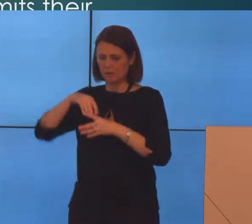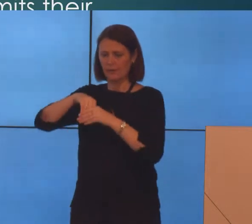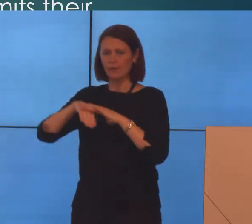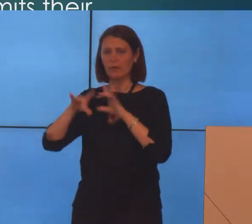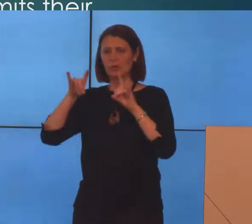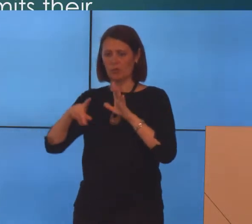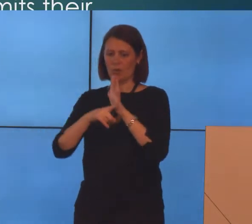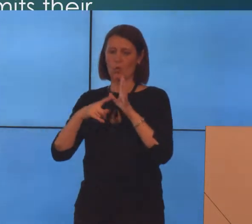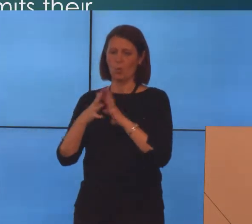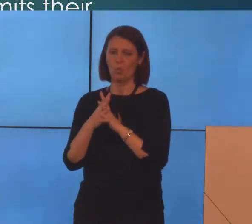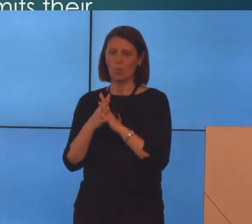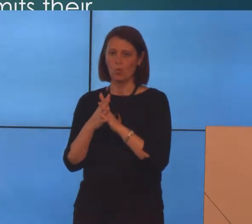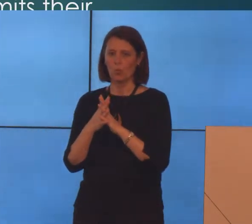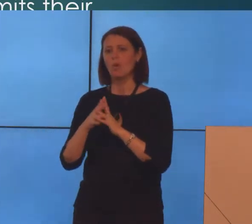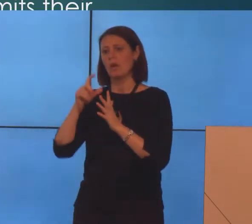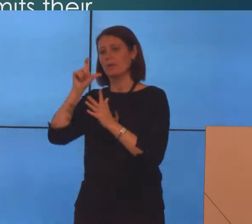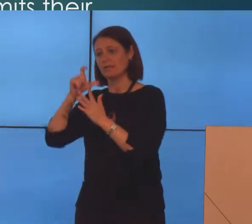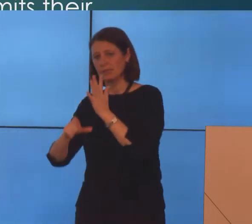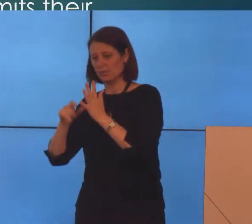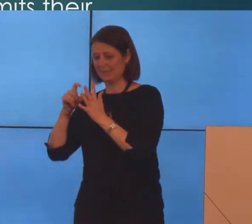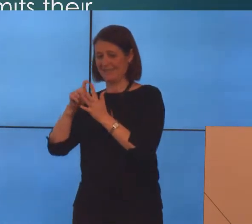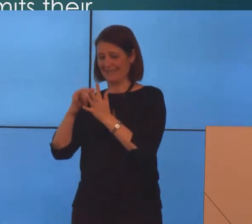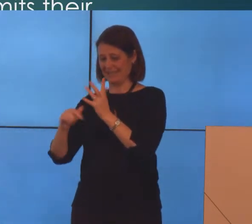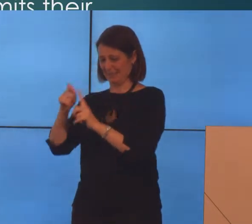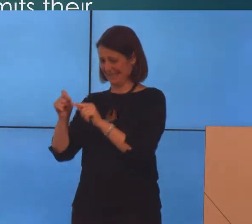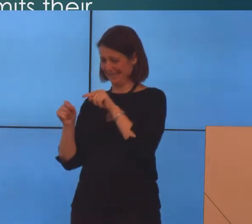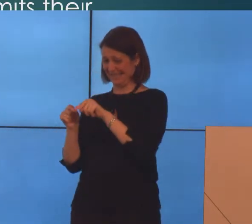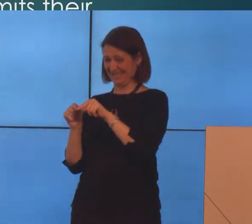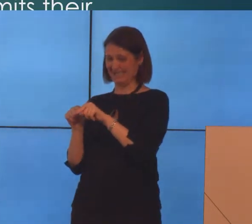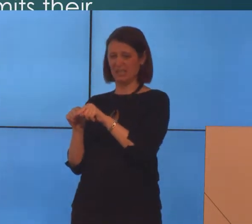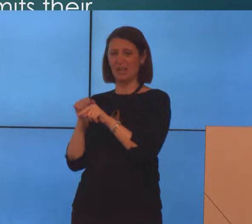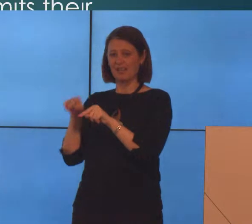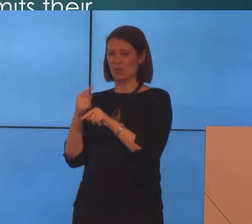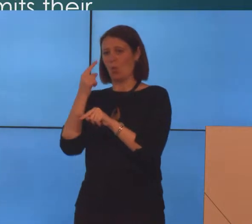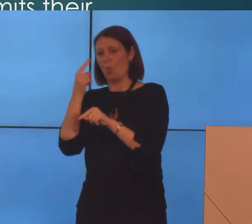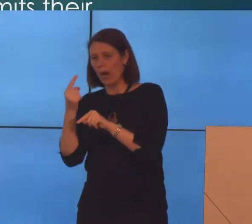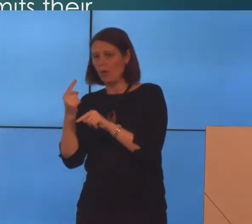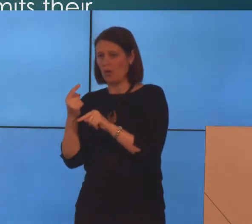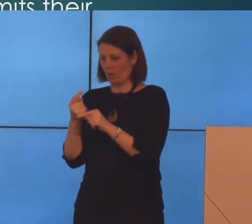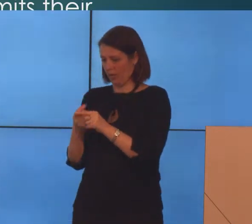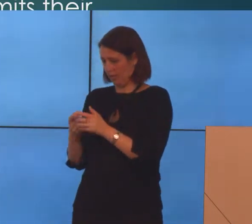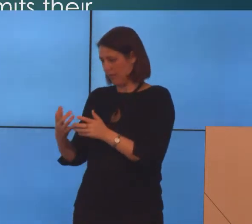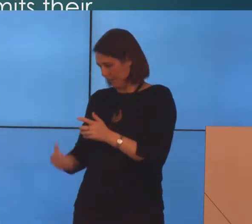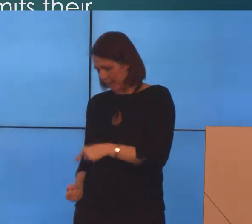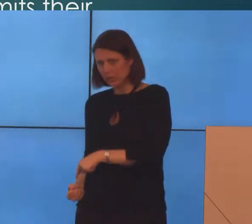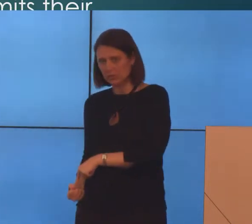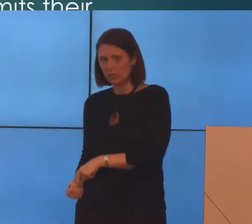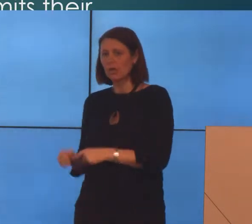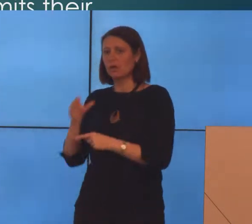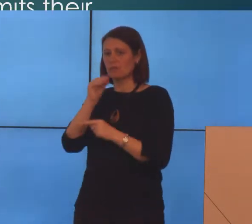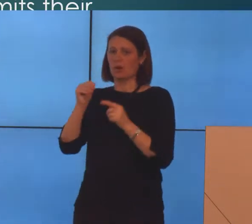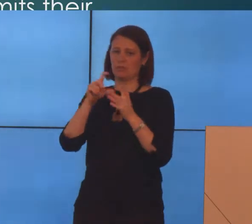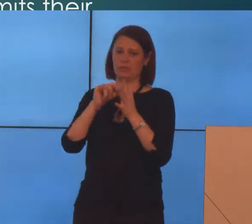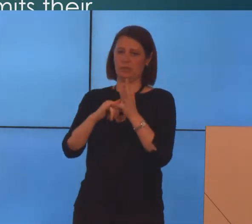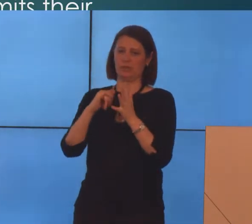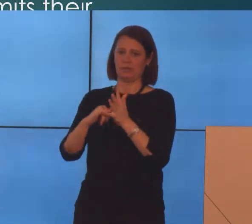Australian law. And the disability support pension is one of the payments that falls out of that Social Security